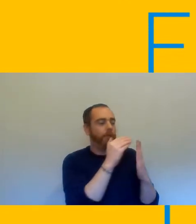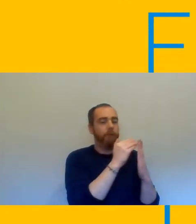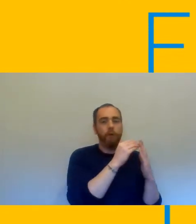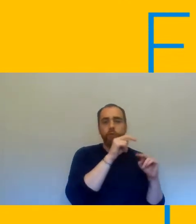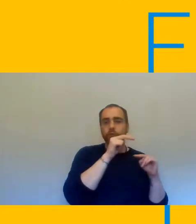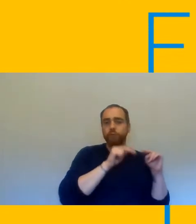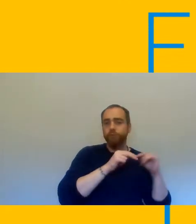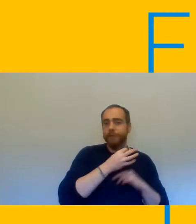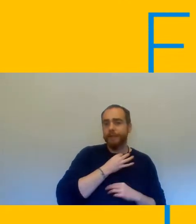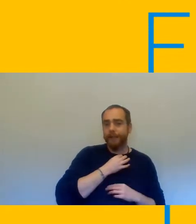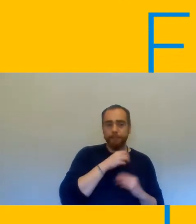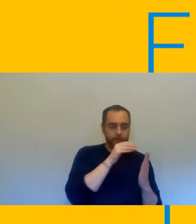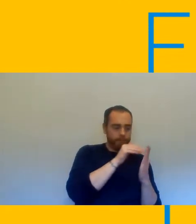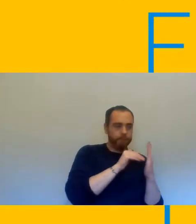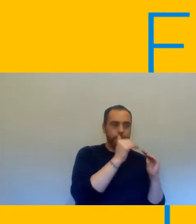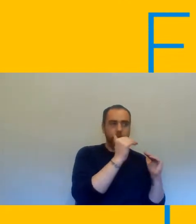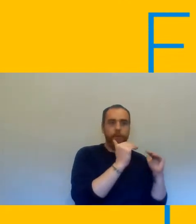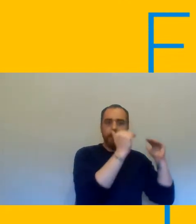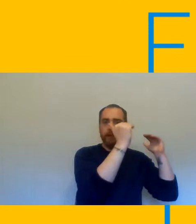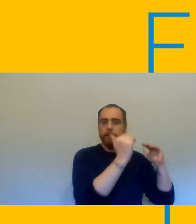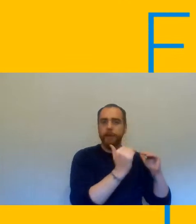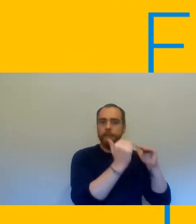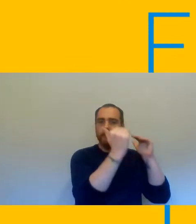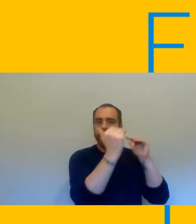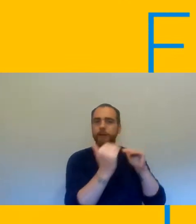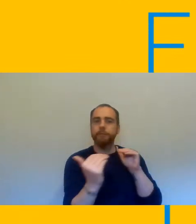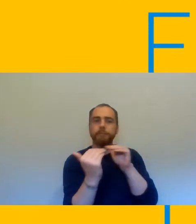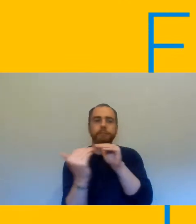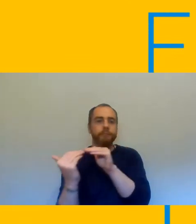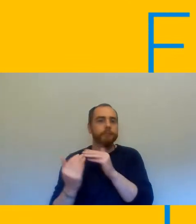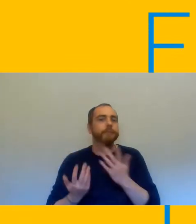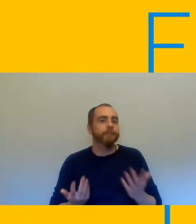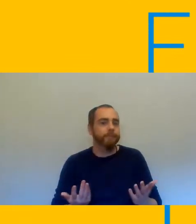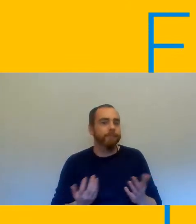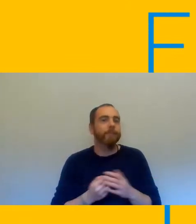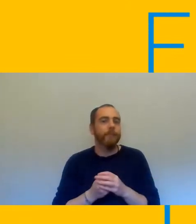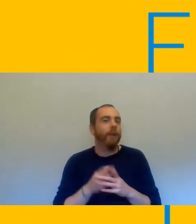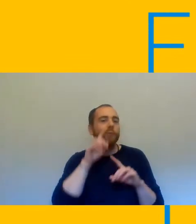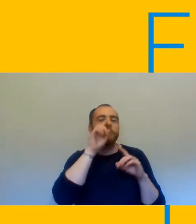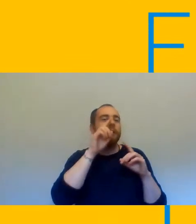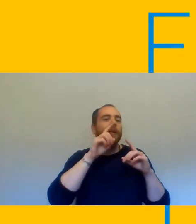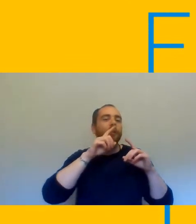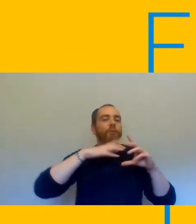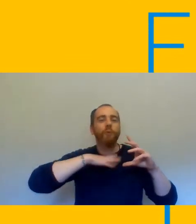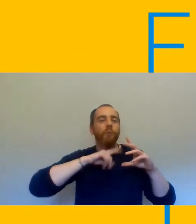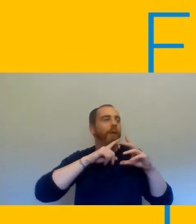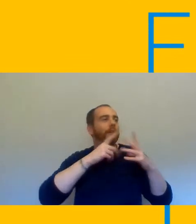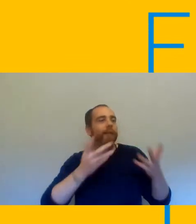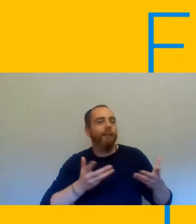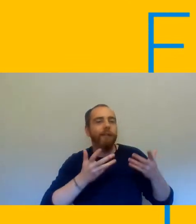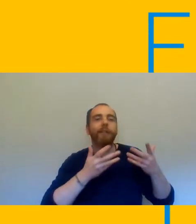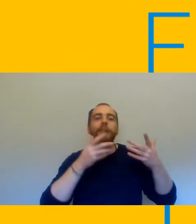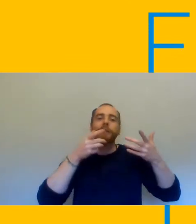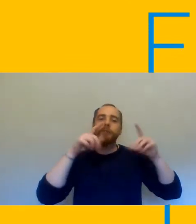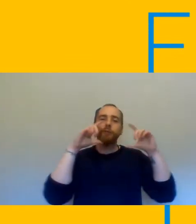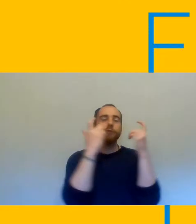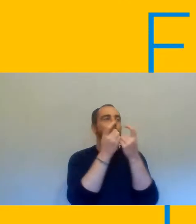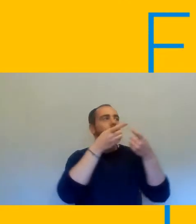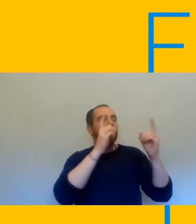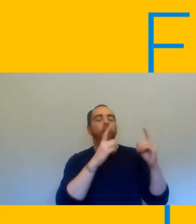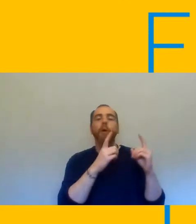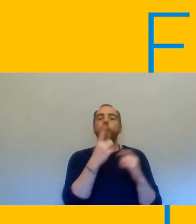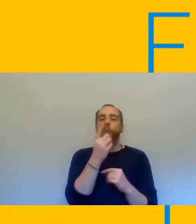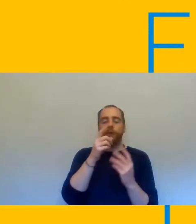up in the fact that that your employer has done this fantastic generic risk assessment you know all singing or dancing but they're not